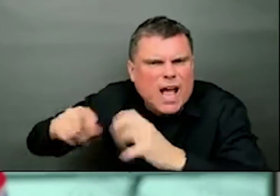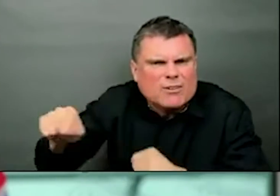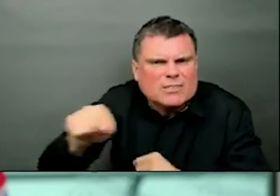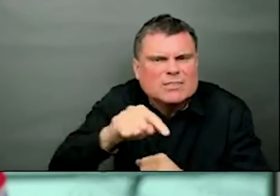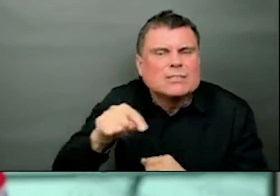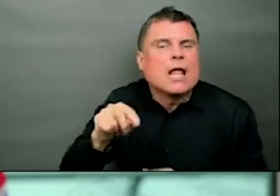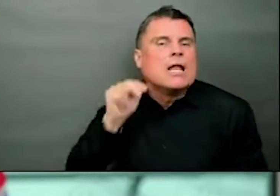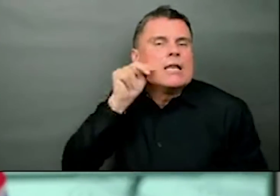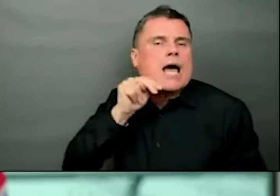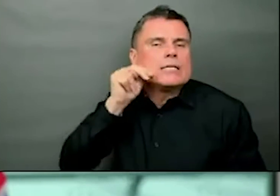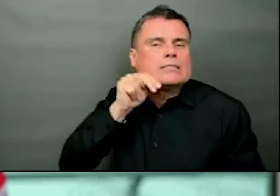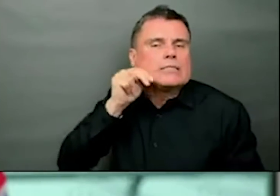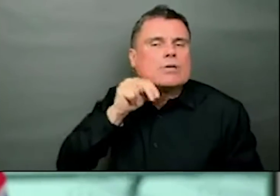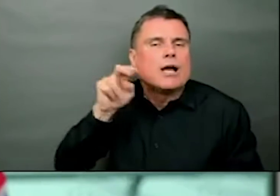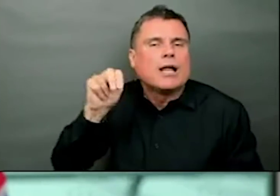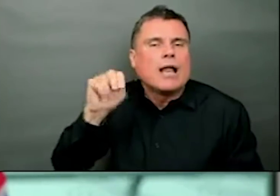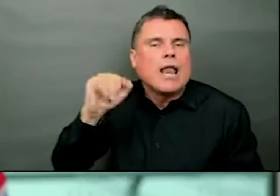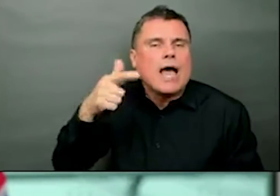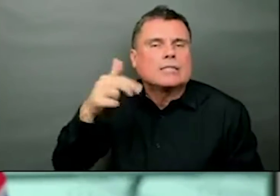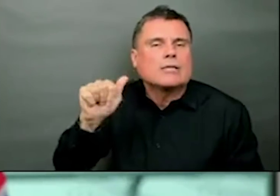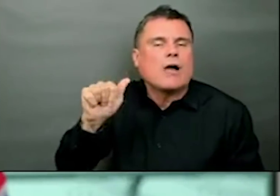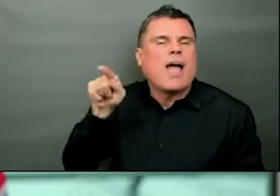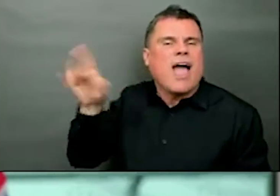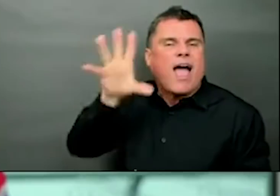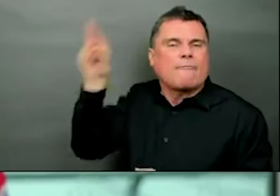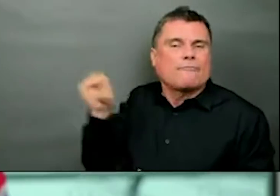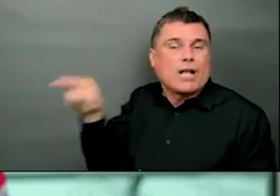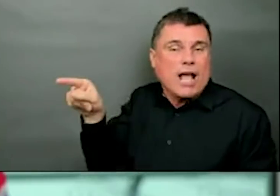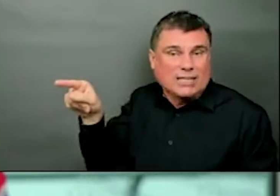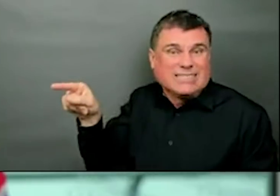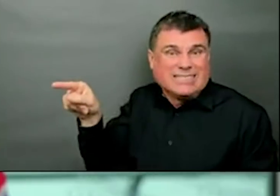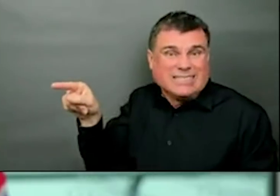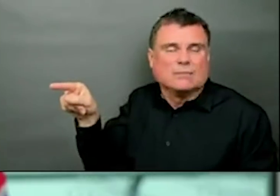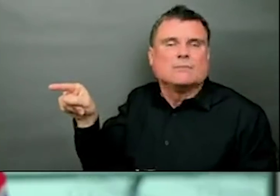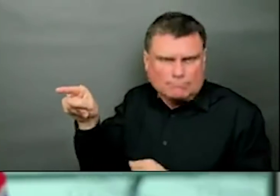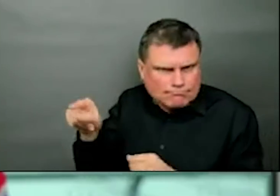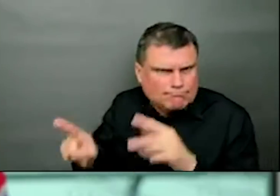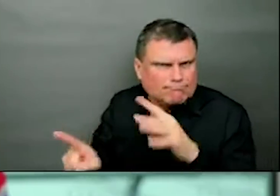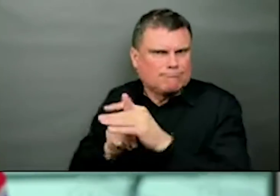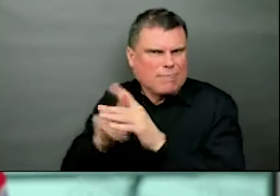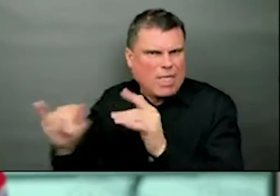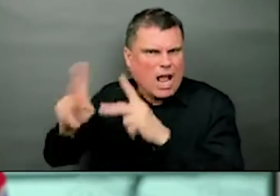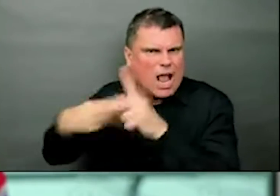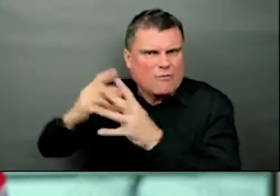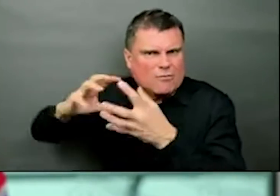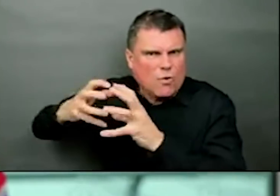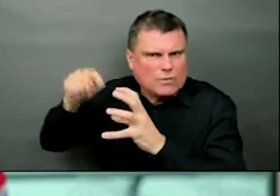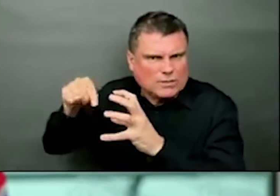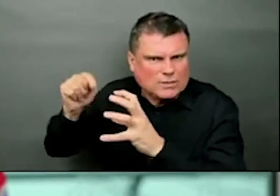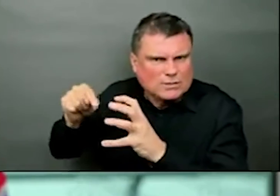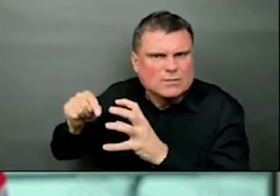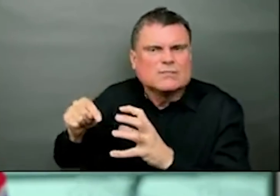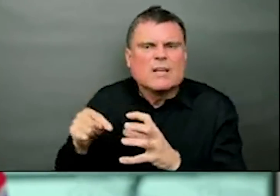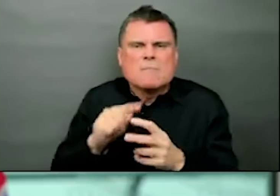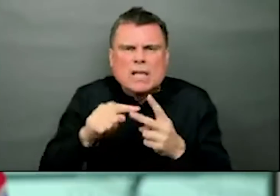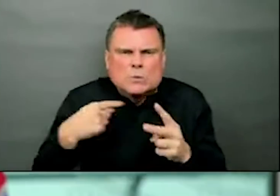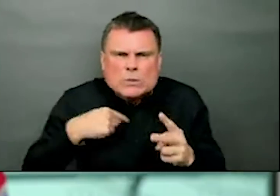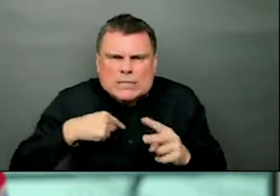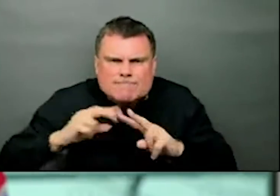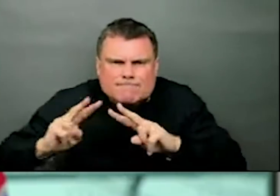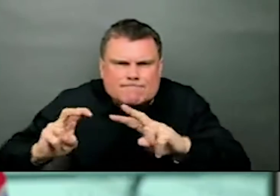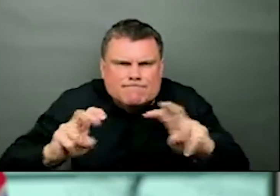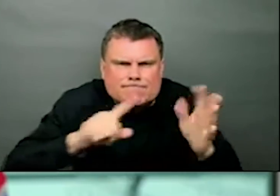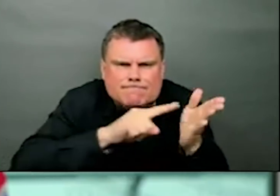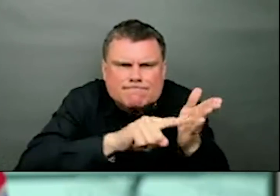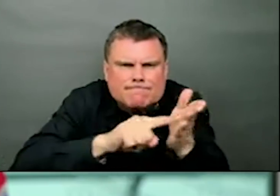We have had a second case, we reported on earlier of that. But these have been reviewed. And when